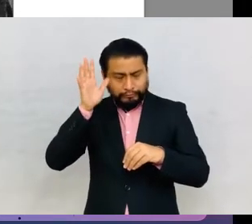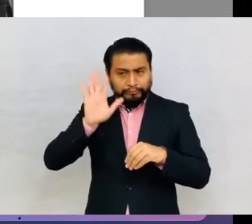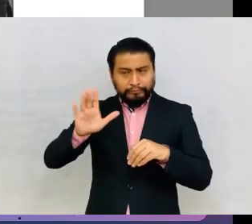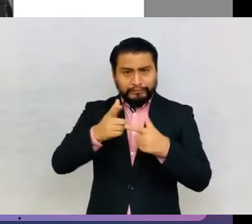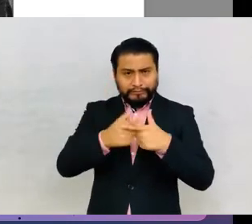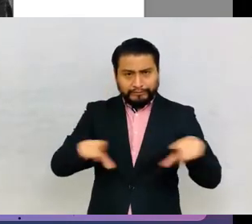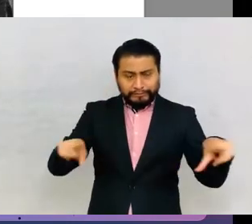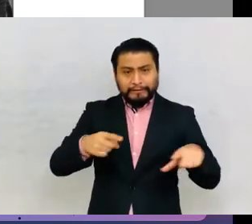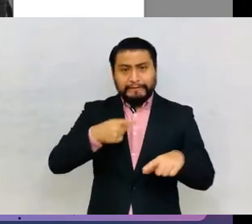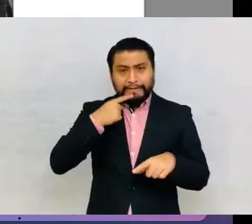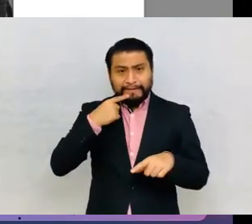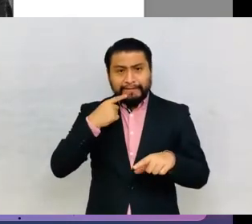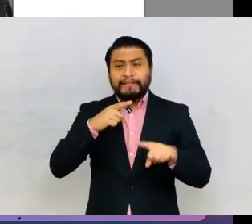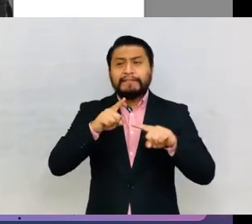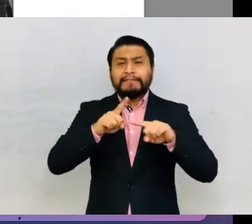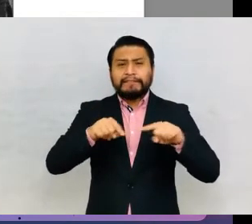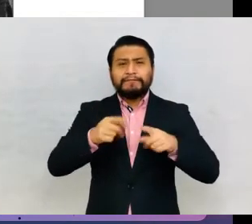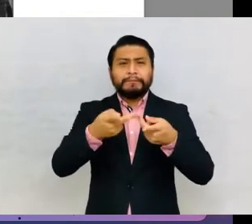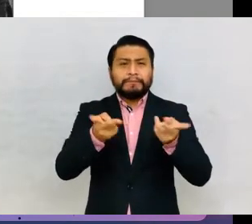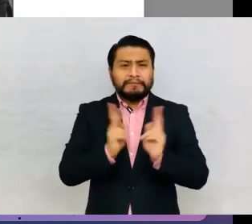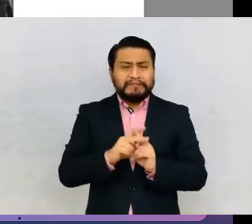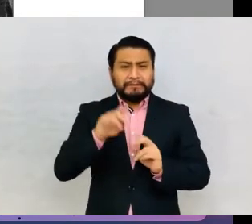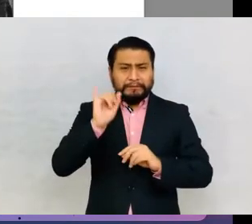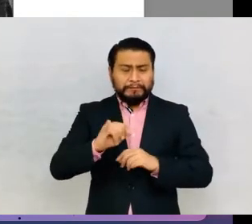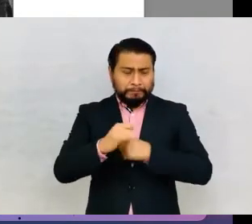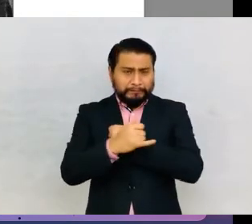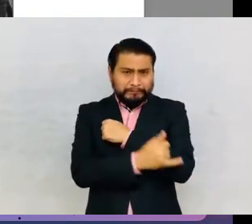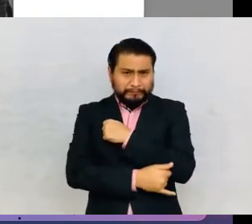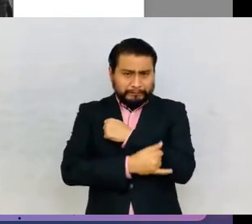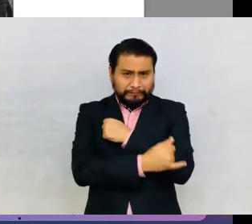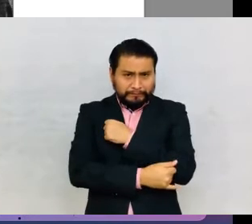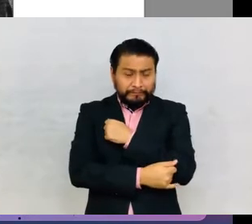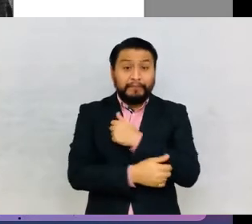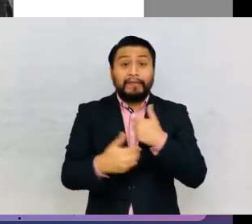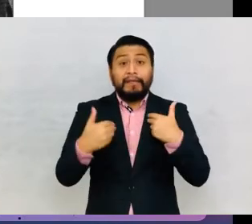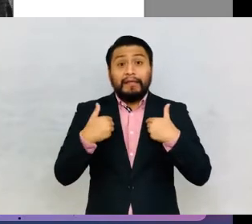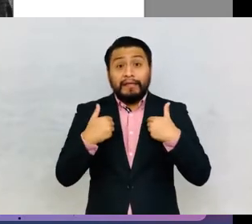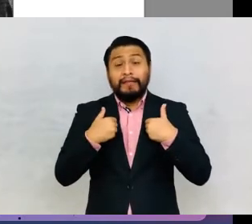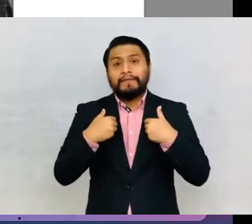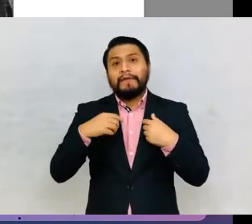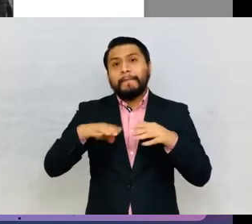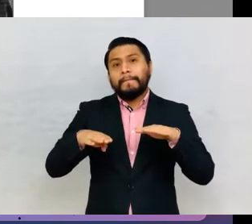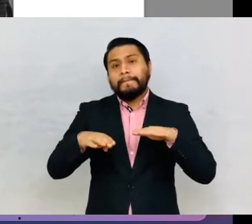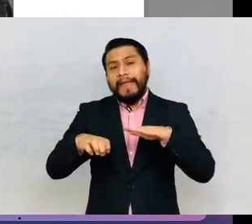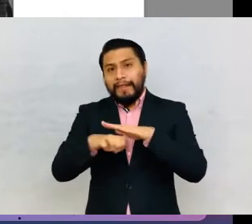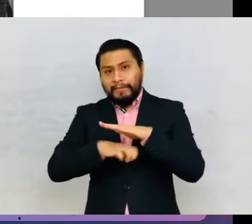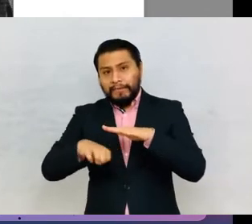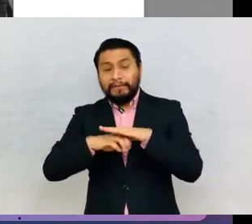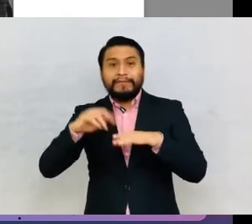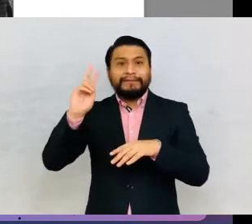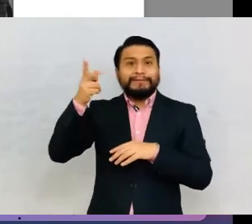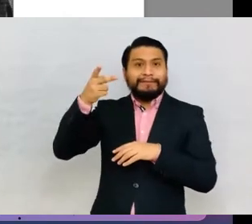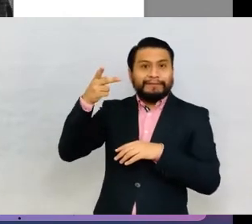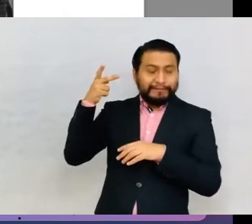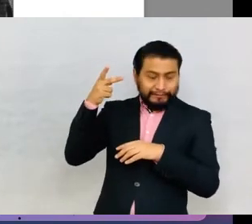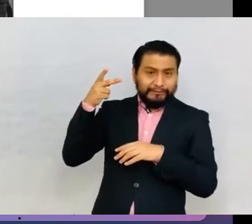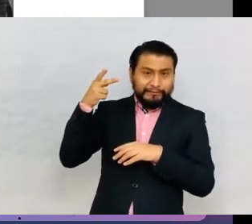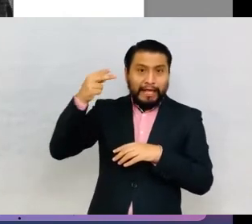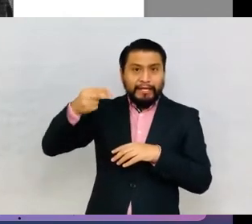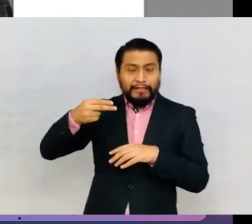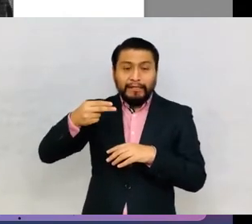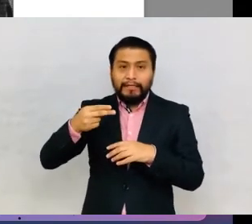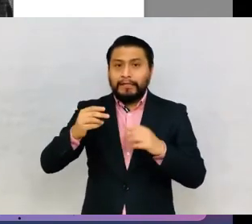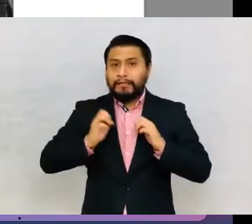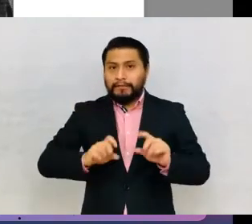from different regions of the country to receive a basic and secondary education in Mexico City. Its main